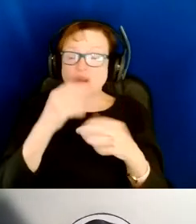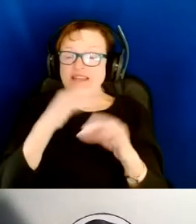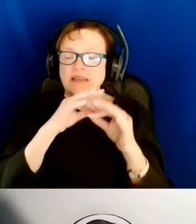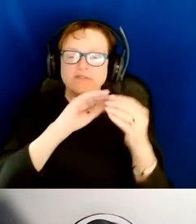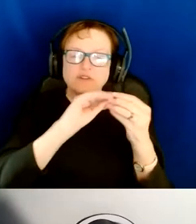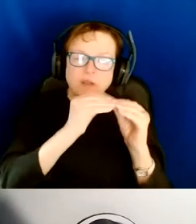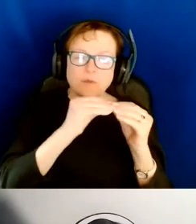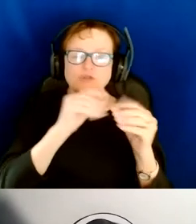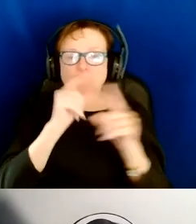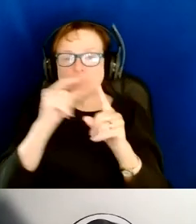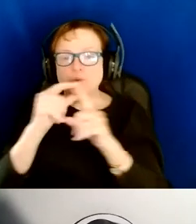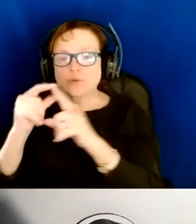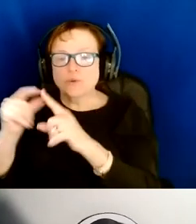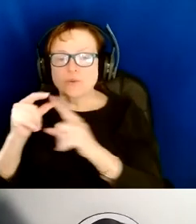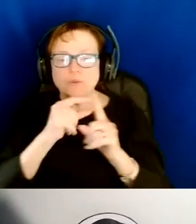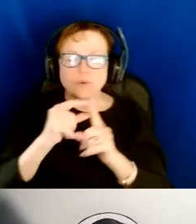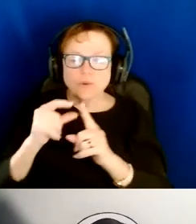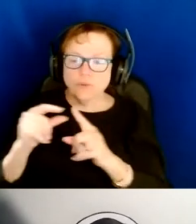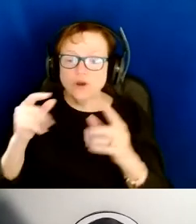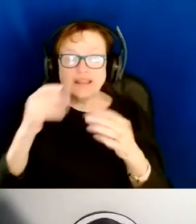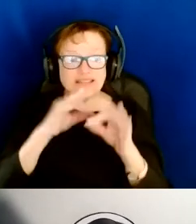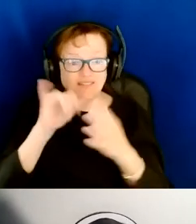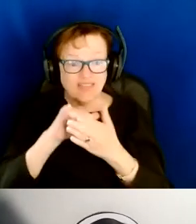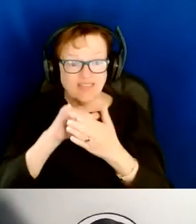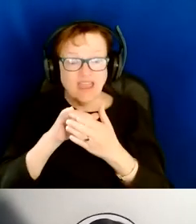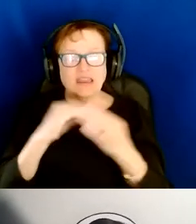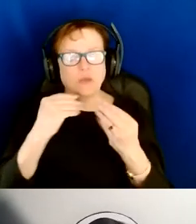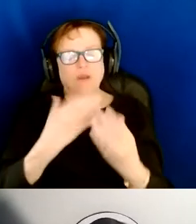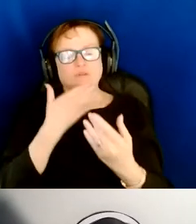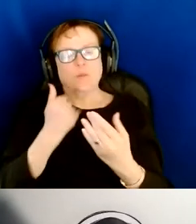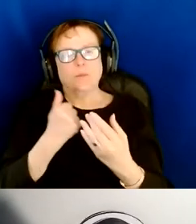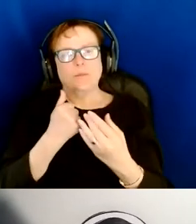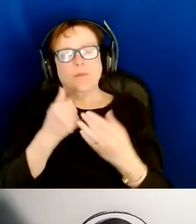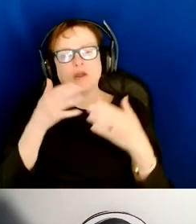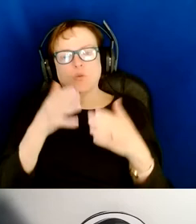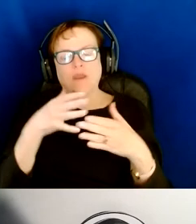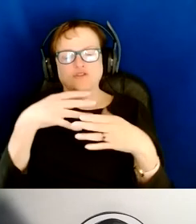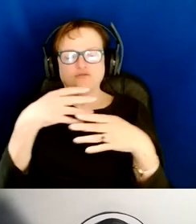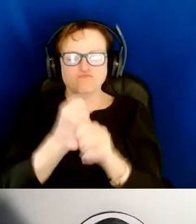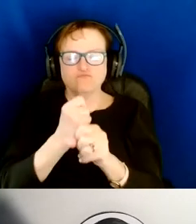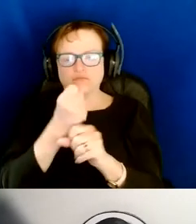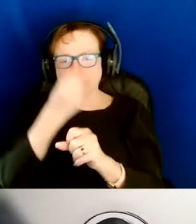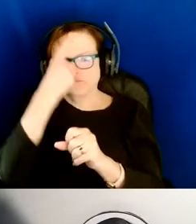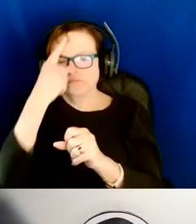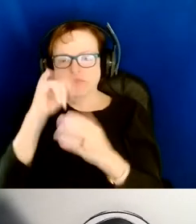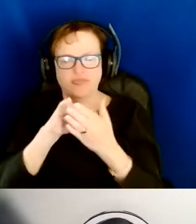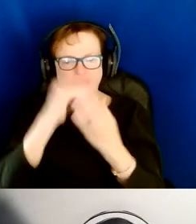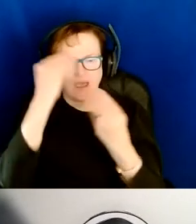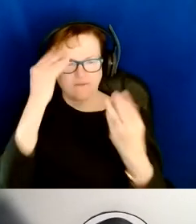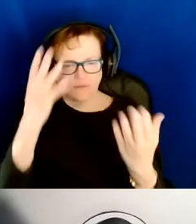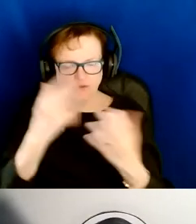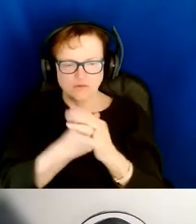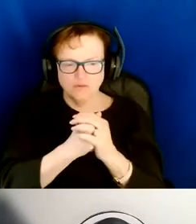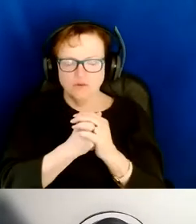would in a table, hopefully with some practice, Image will give you a concise way of perceiving trends in data. Image